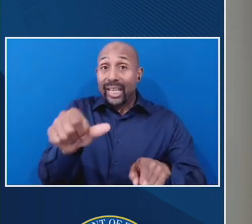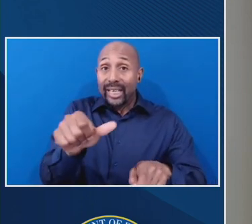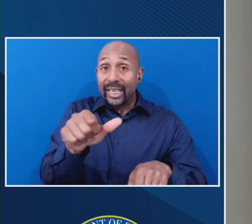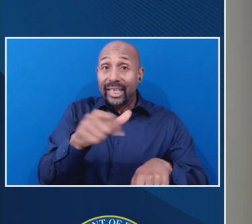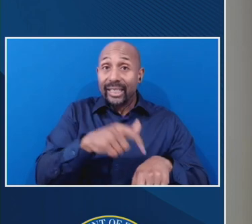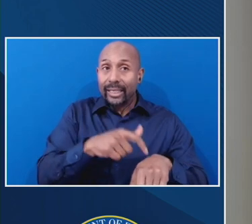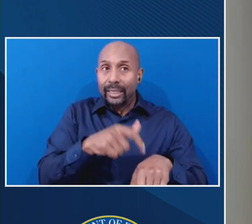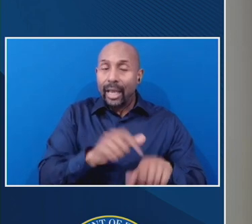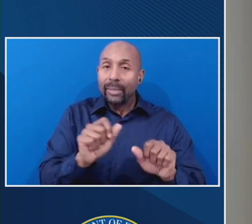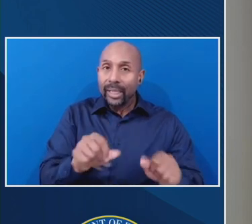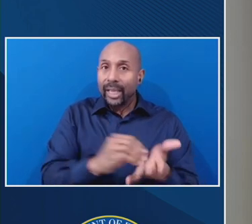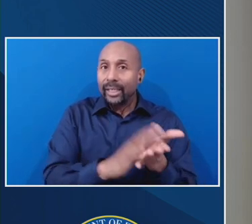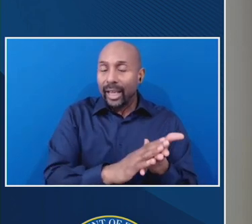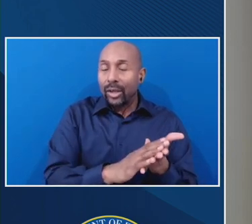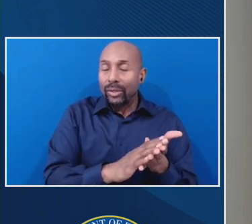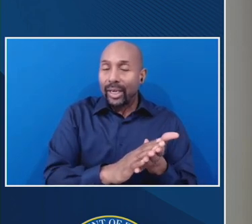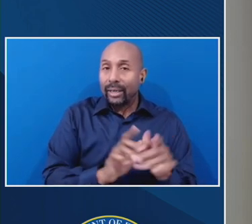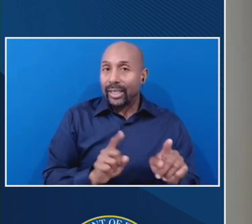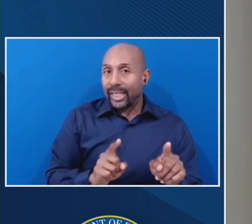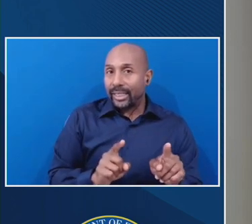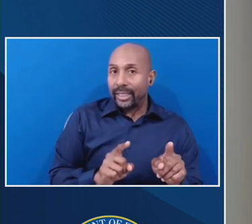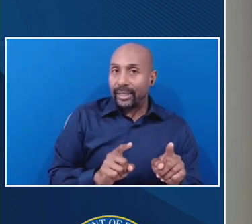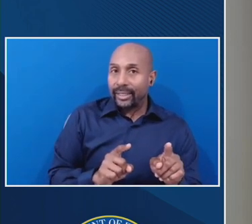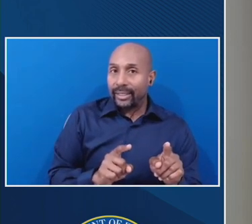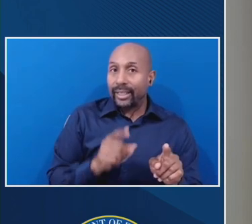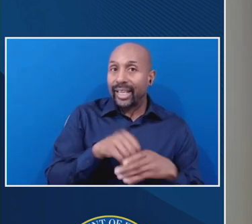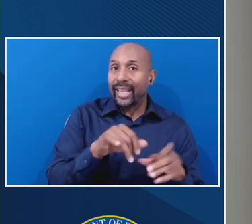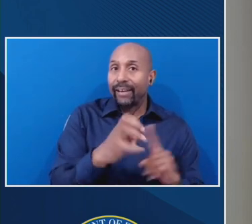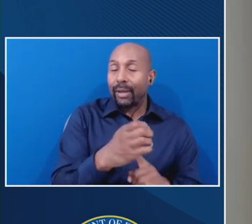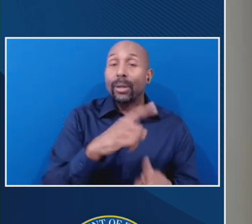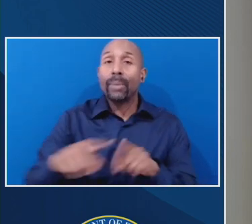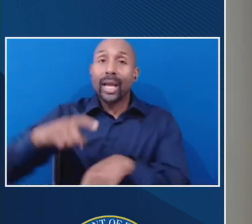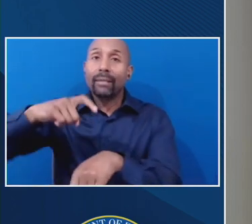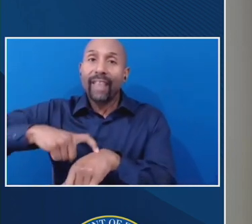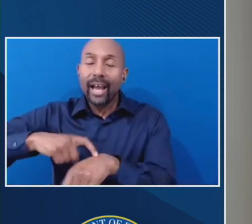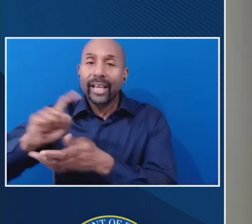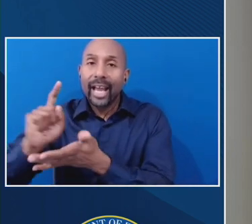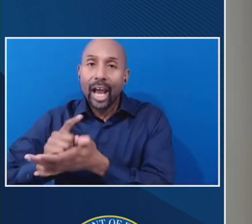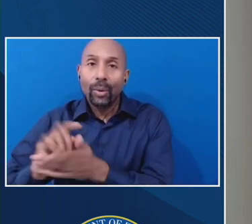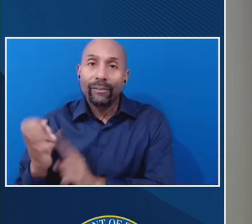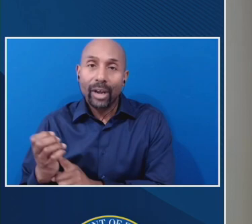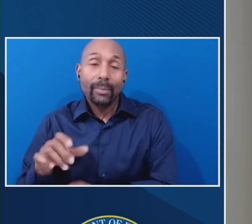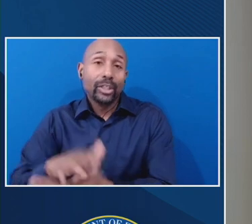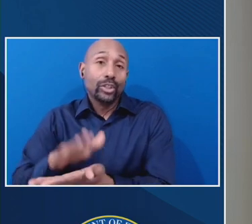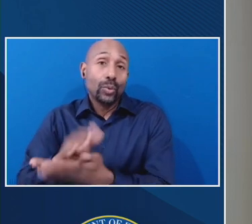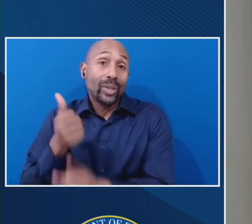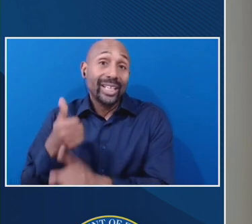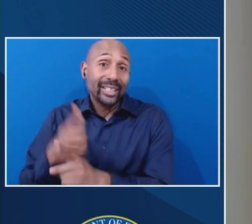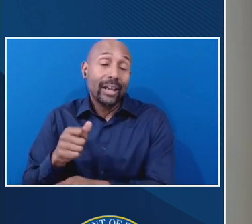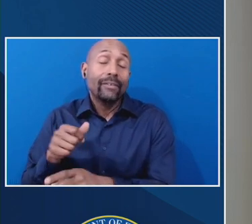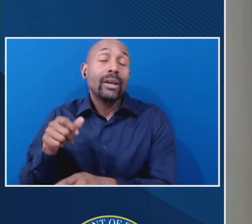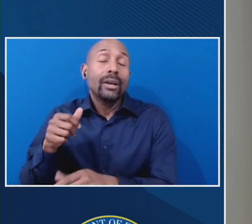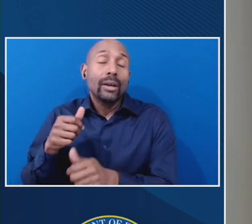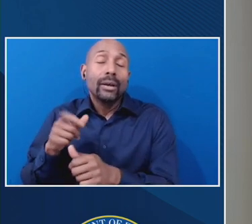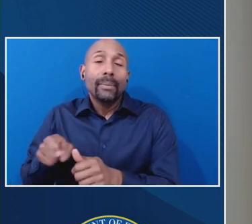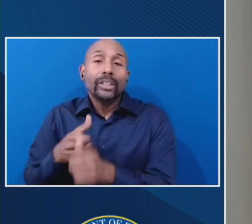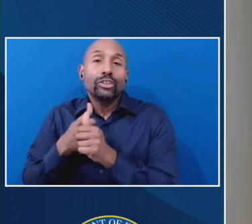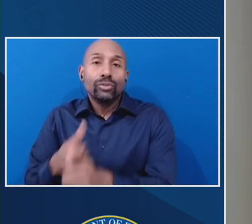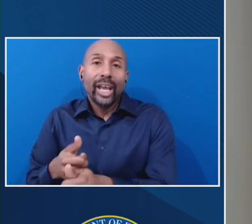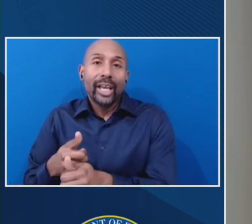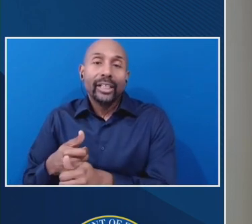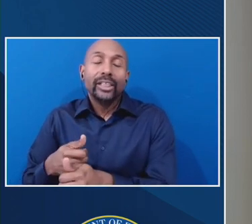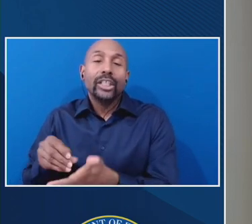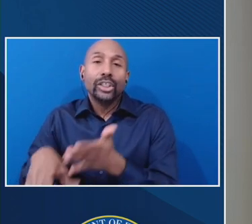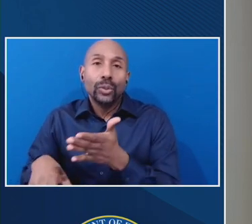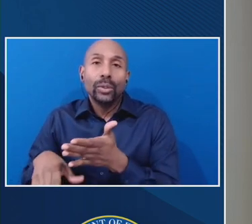in that environment. Whereas in a clock hour environment, the school actually has to track the student's ongoing activity minute